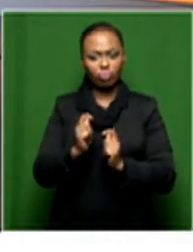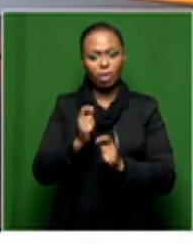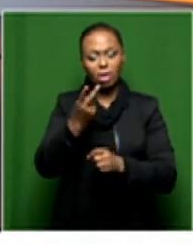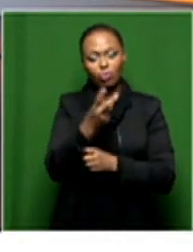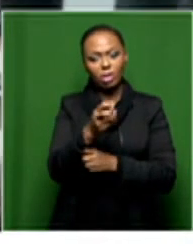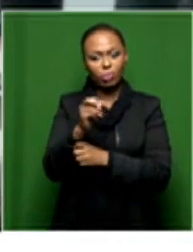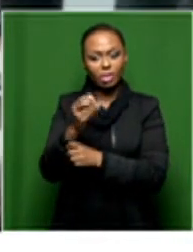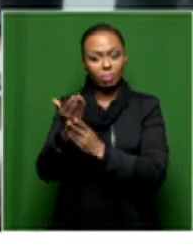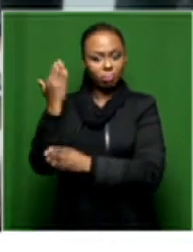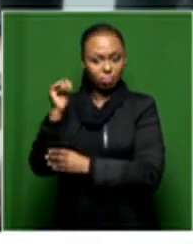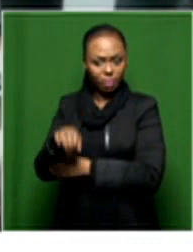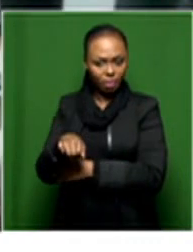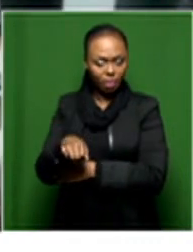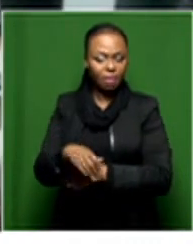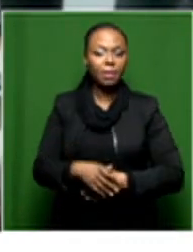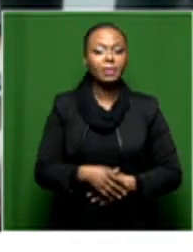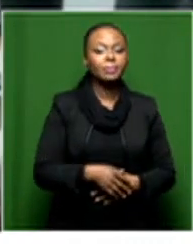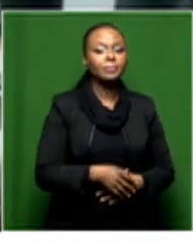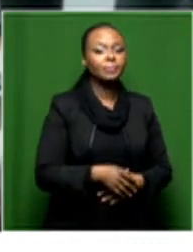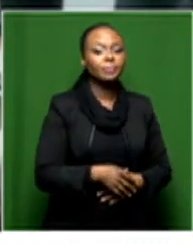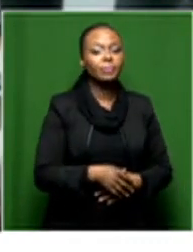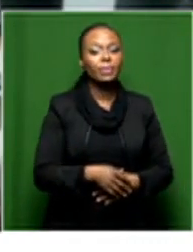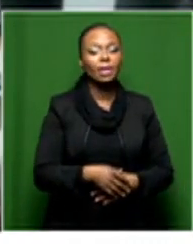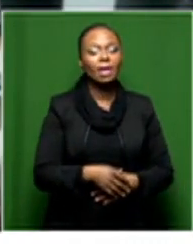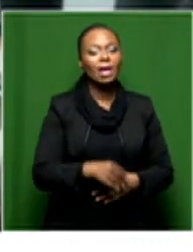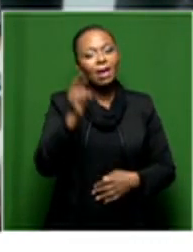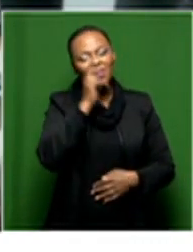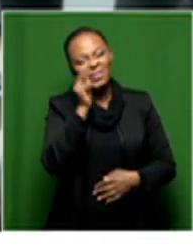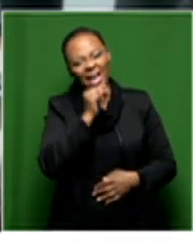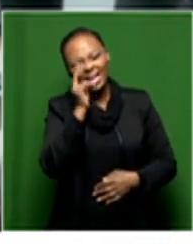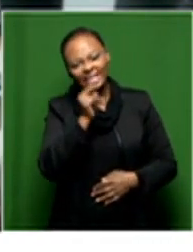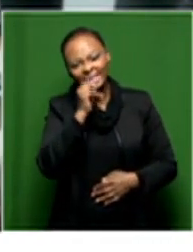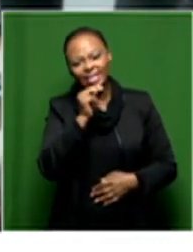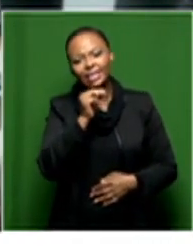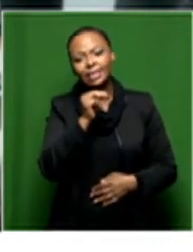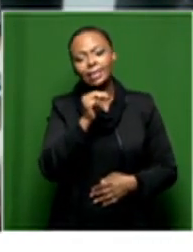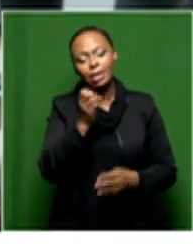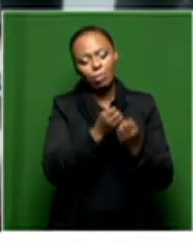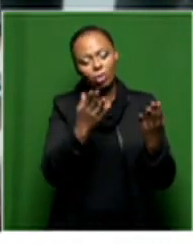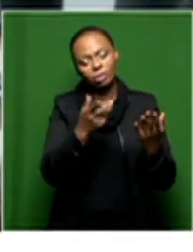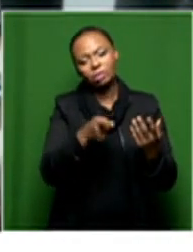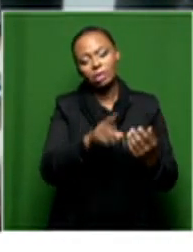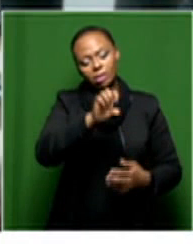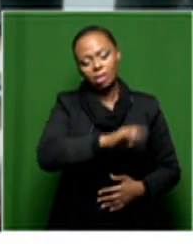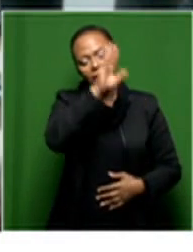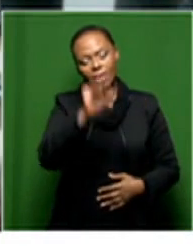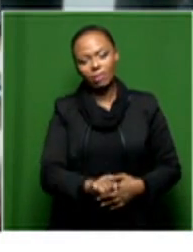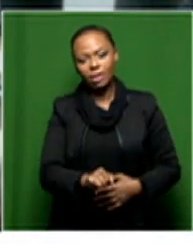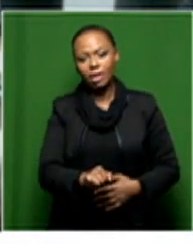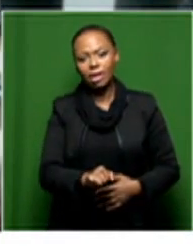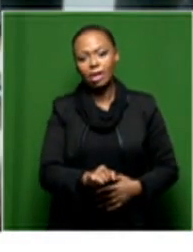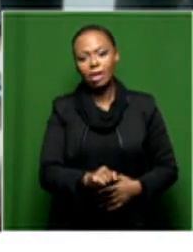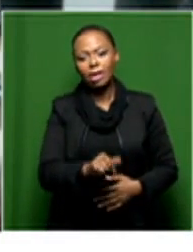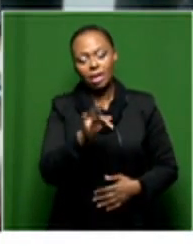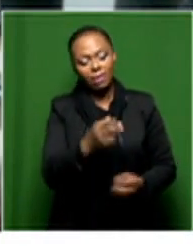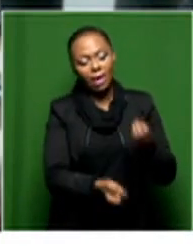Yeah. I mean, it's always funny that South Africans, sometimes we like things after they've been